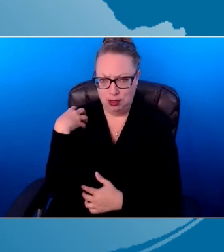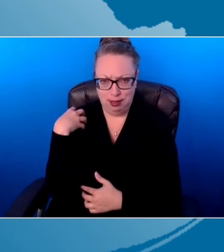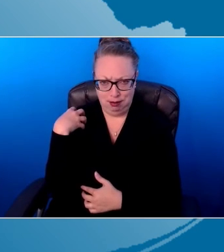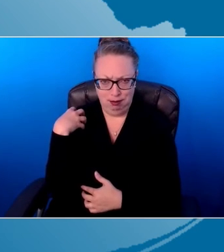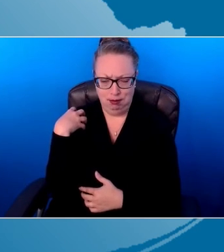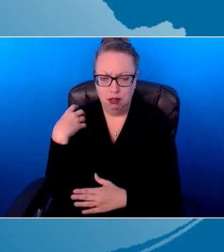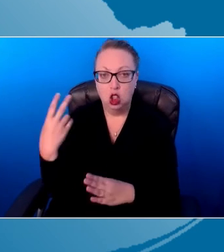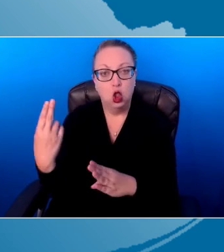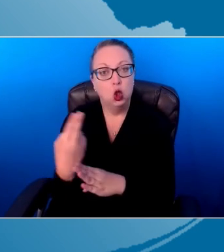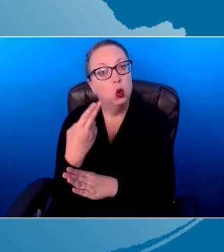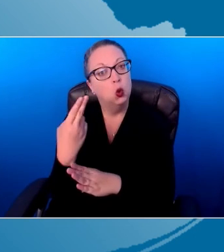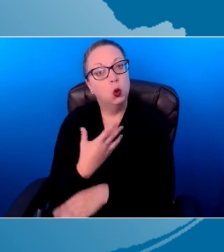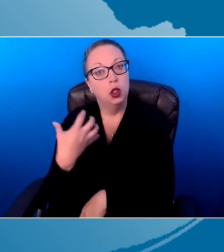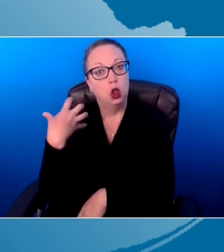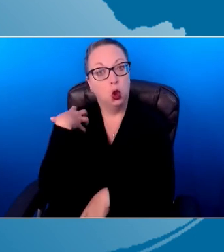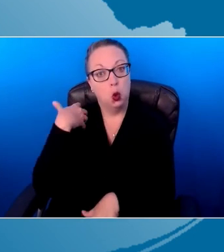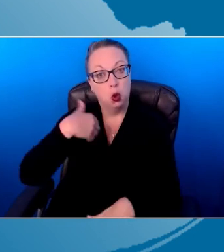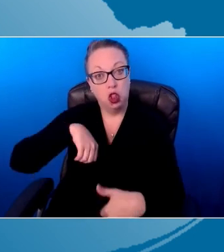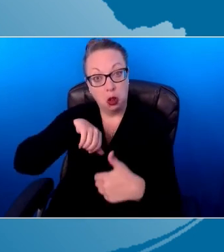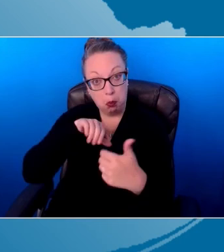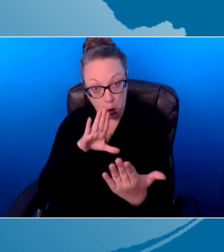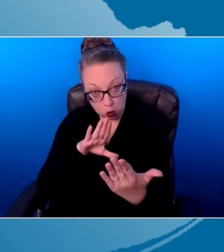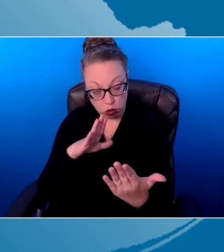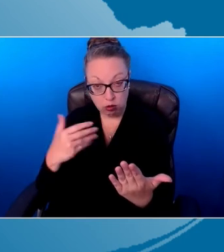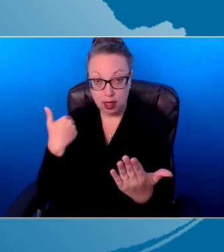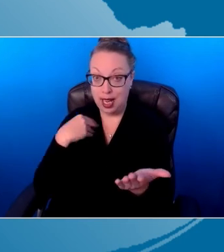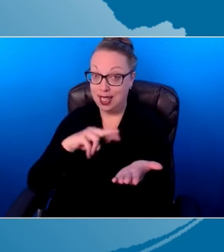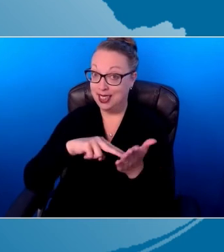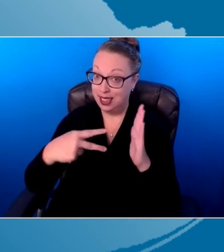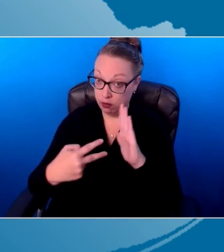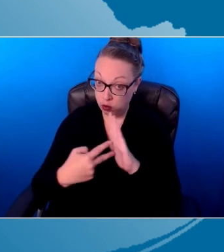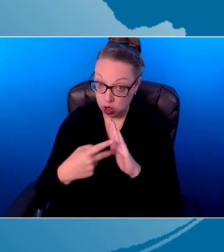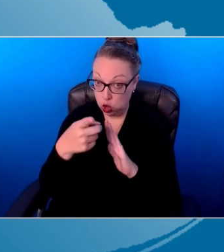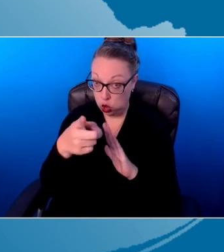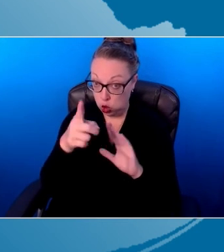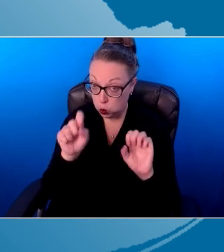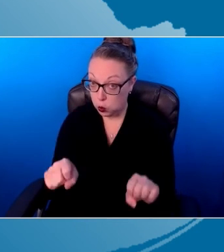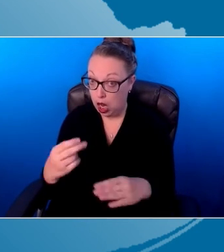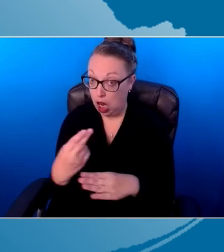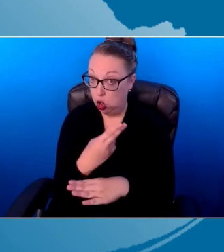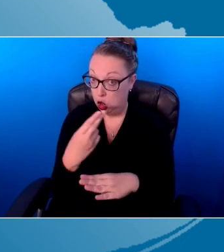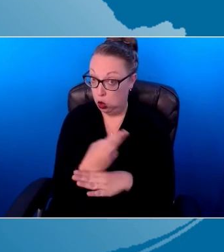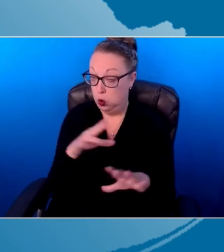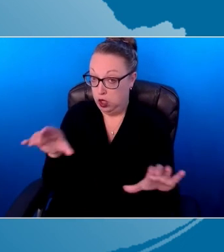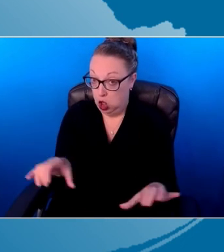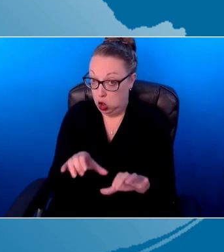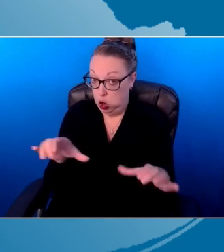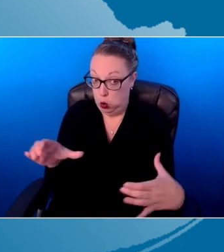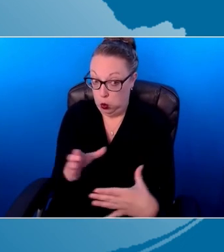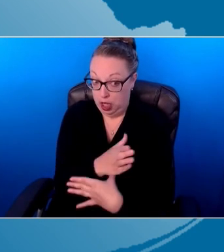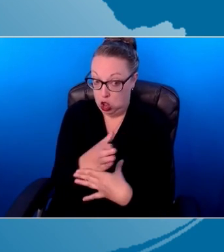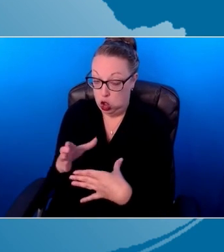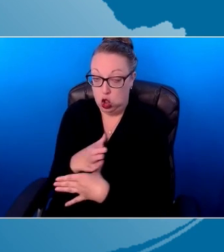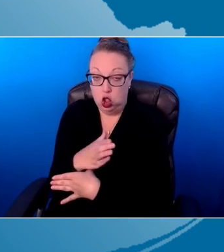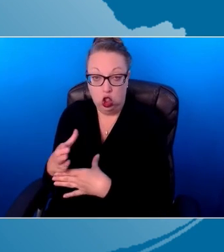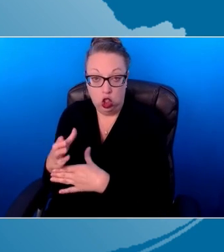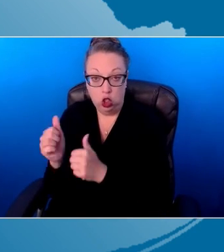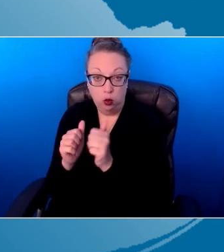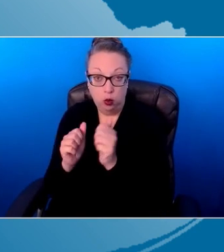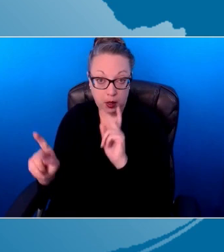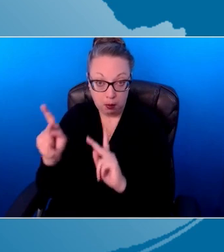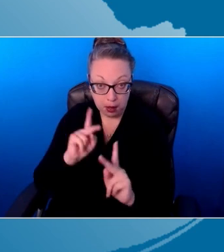approach that has a definition you can operationalize and you can share with the people you're coaching and your colleagues.